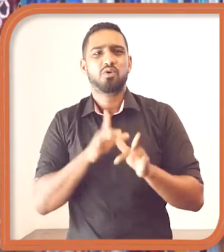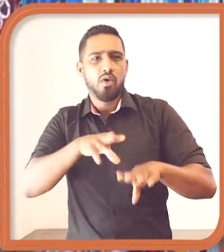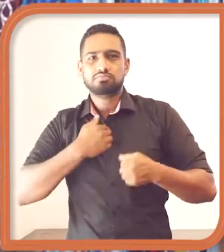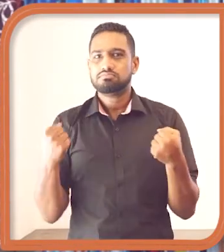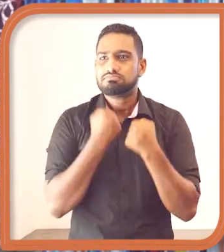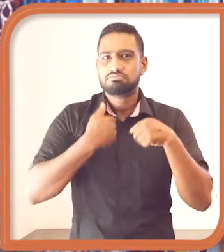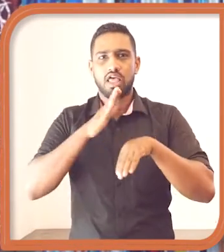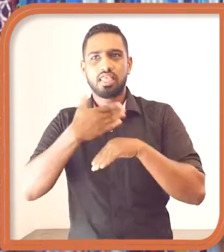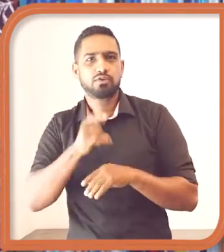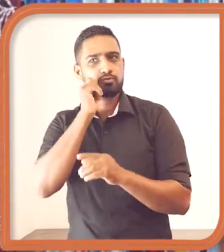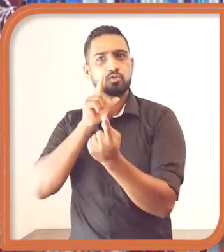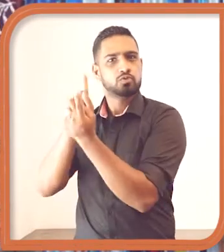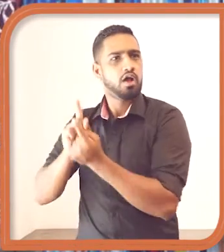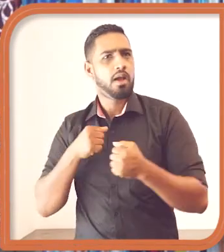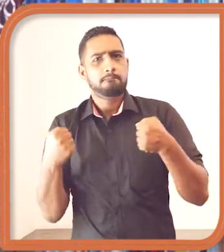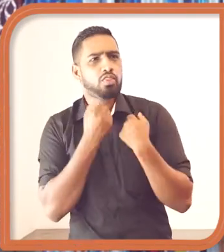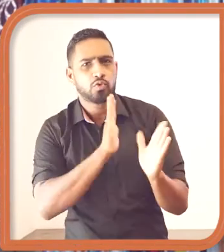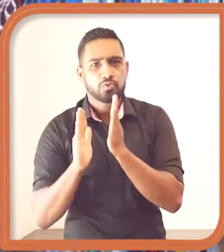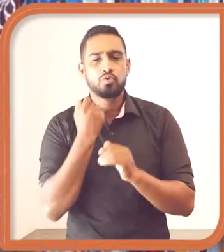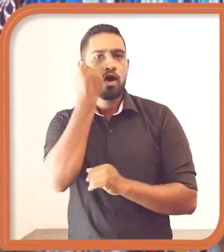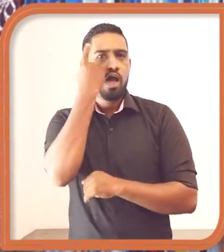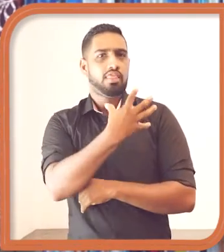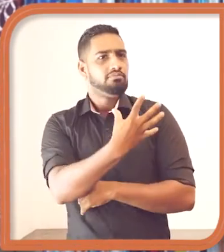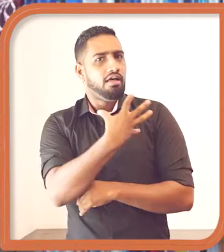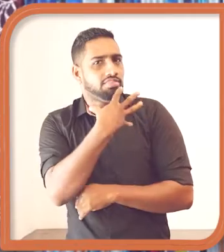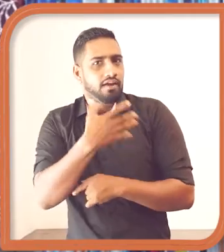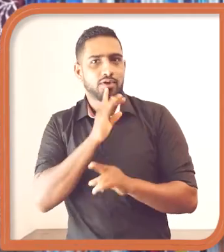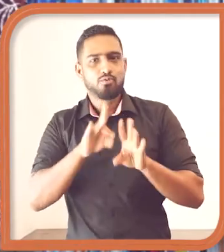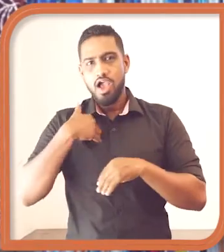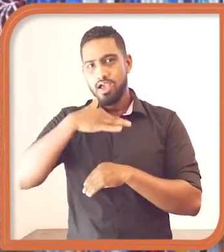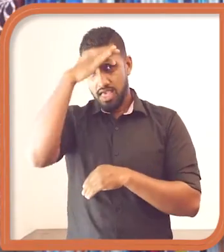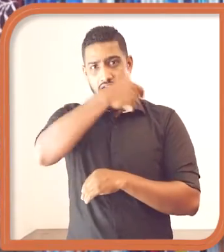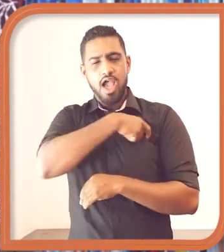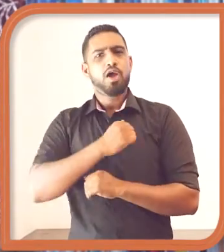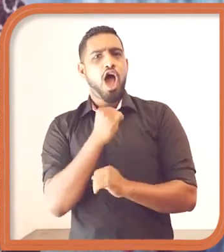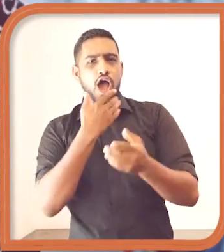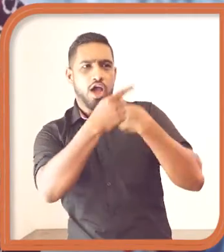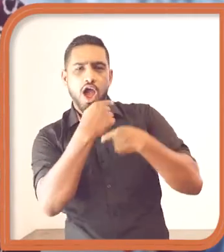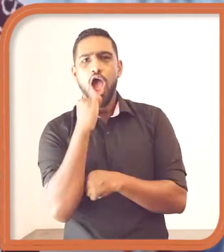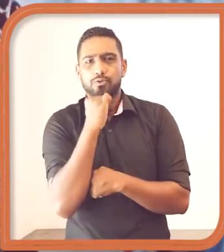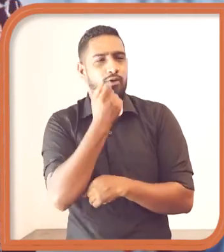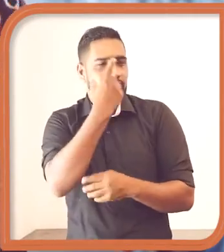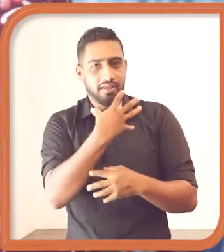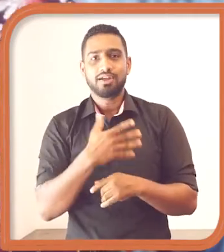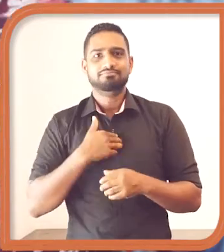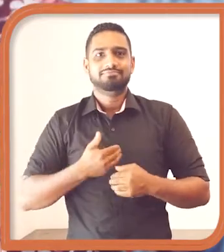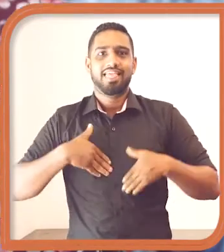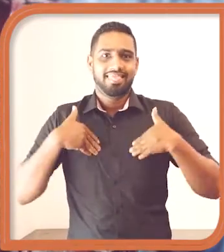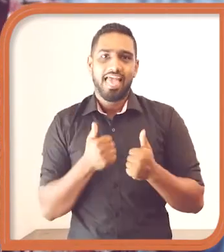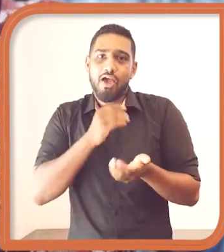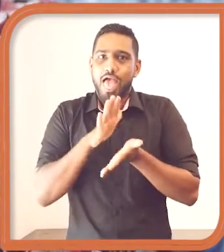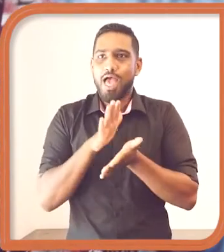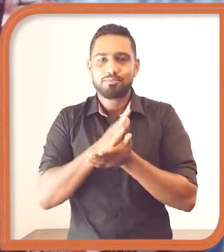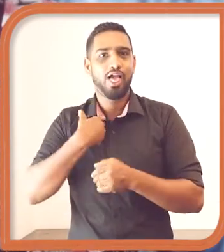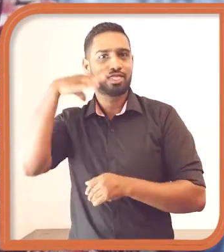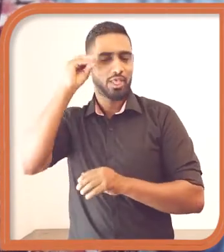that they have gone through in their own sectors and while engaging as a you know leader. So it was interesting how the women